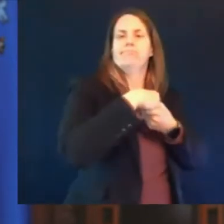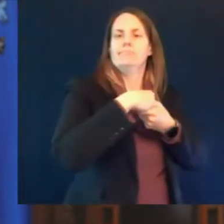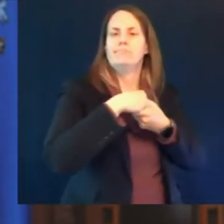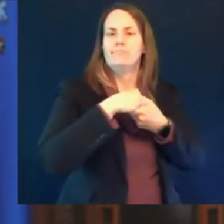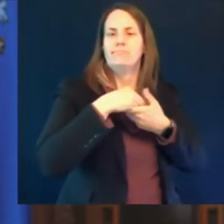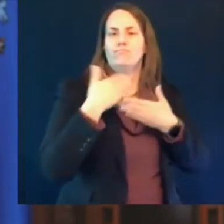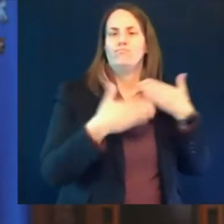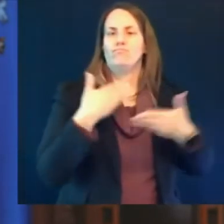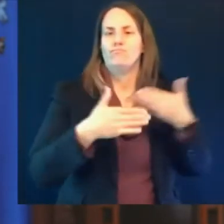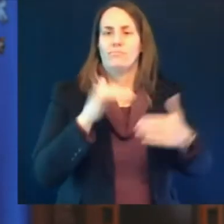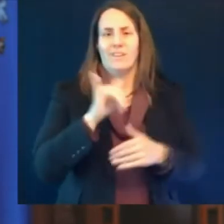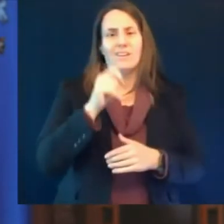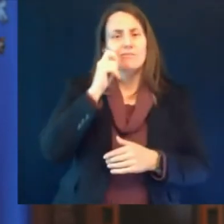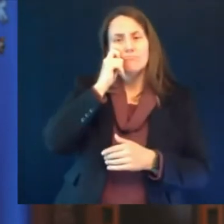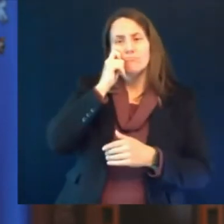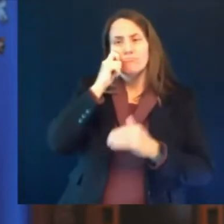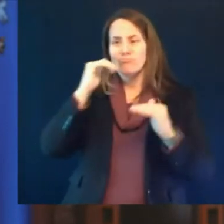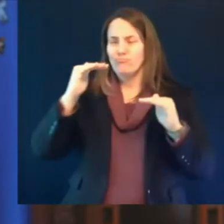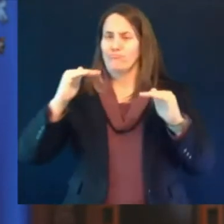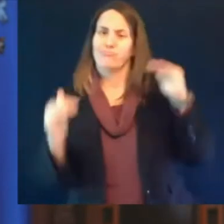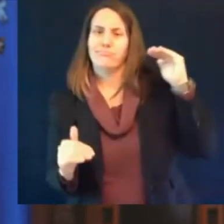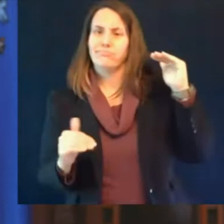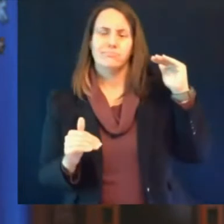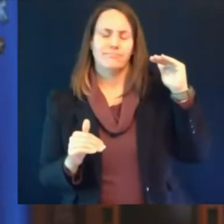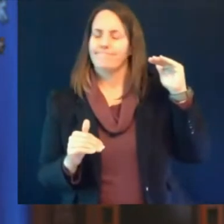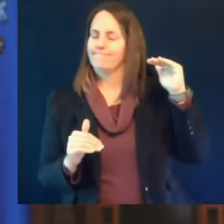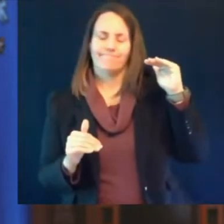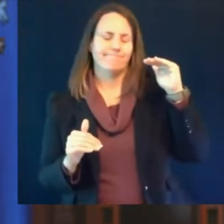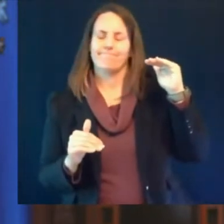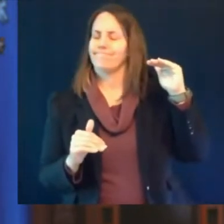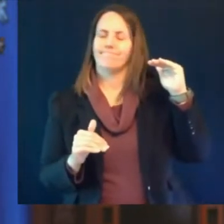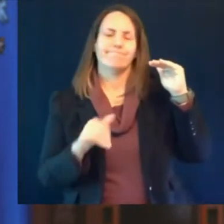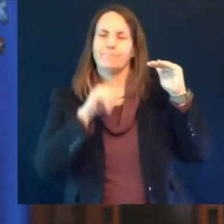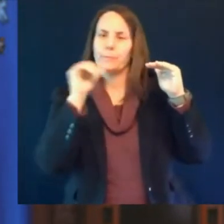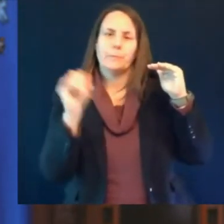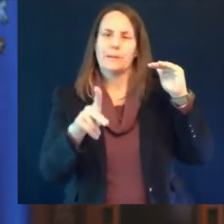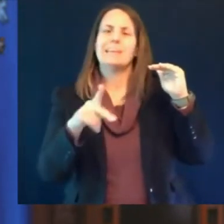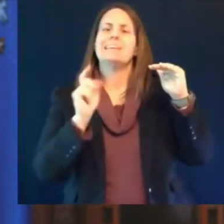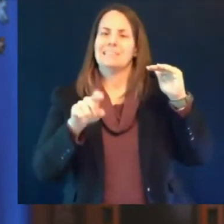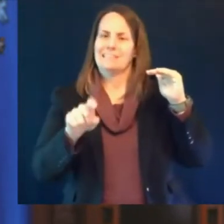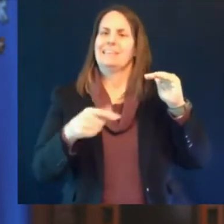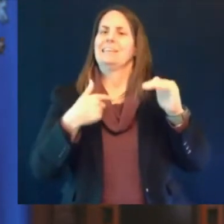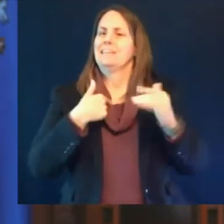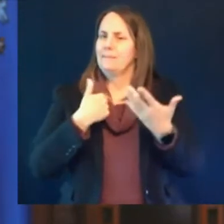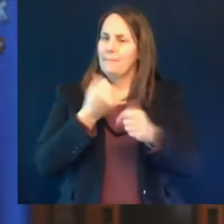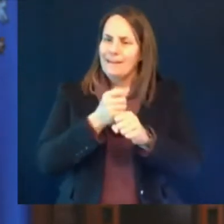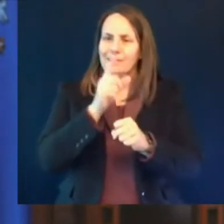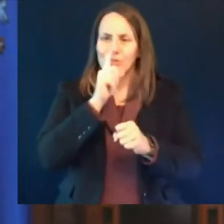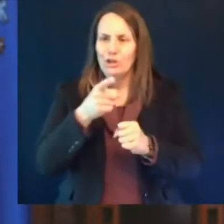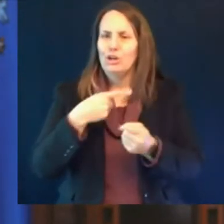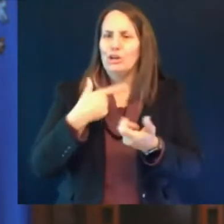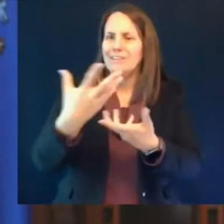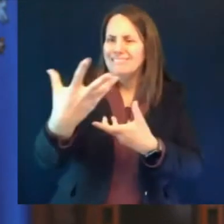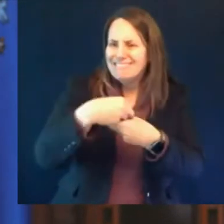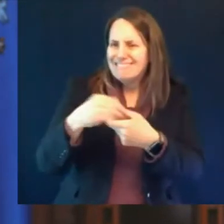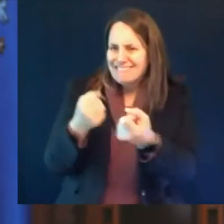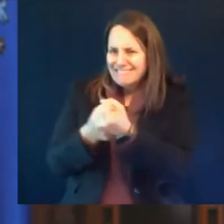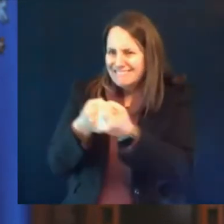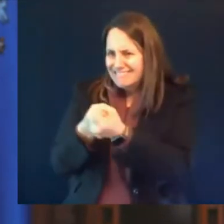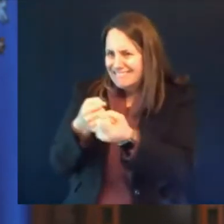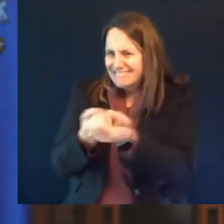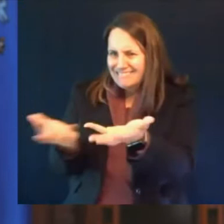health outcomes and economic impacts exacerbating existing stark disparities experienced by